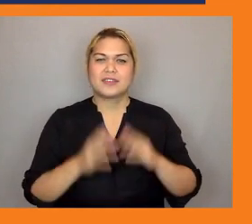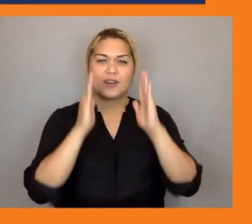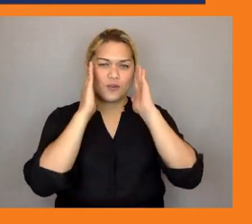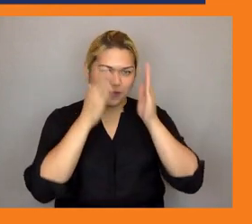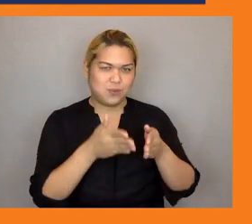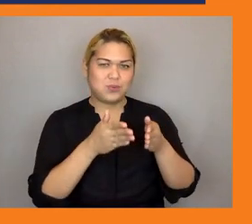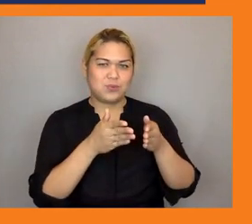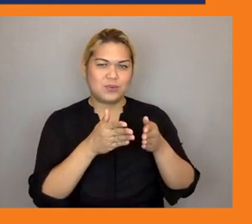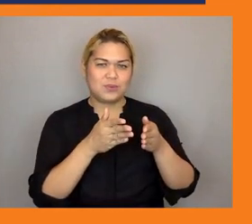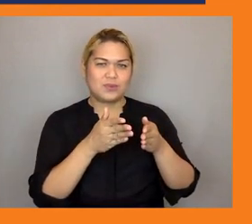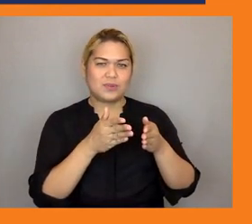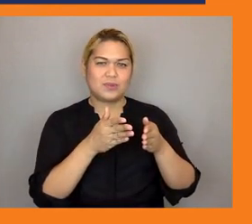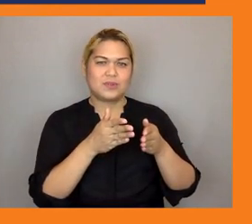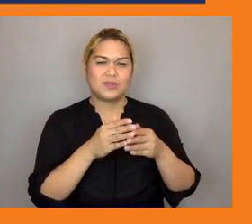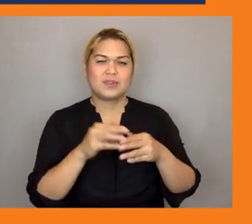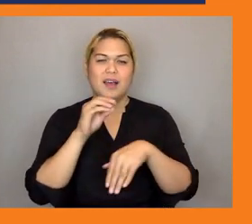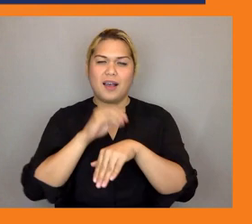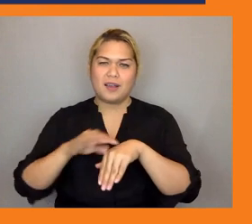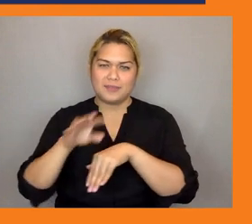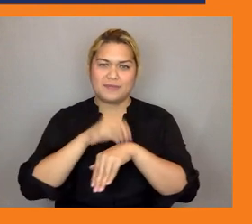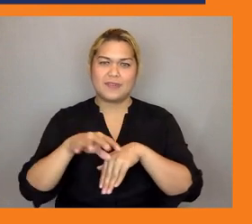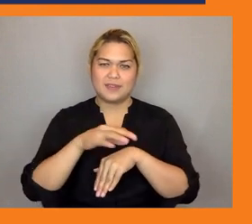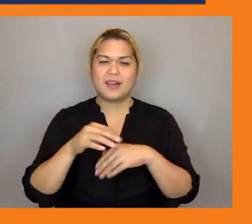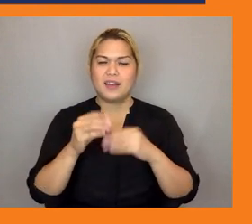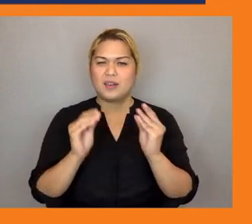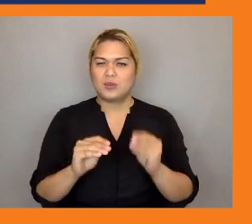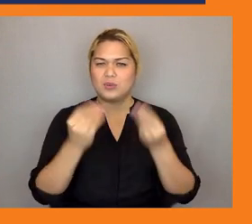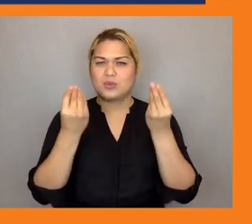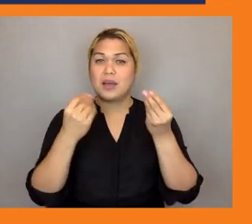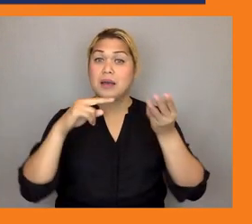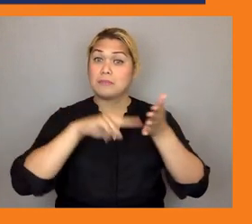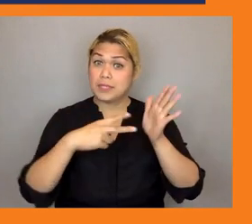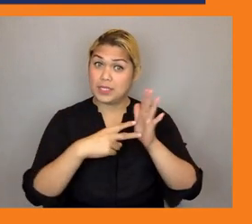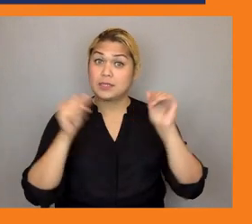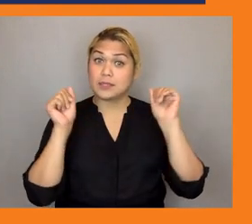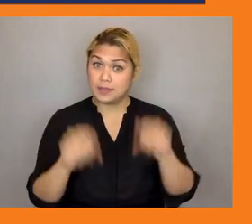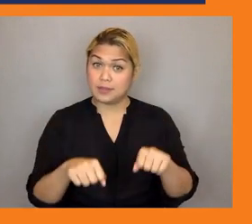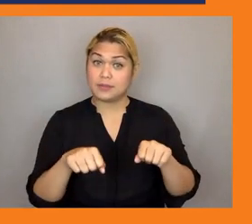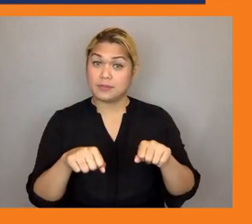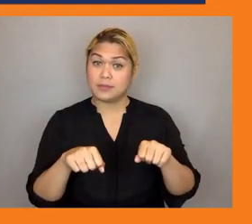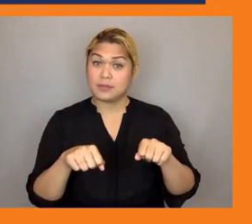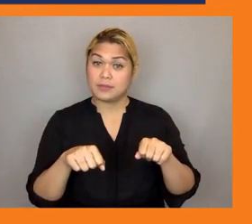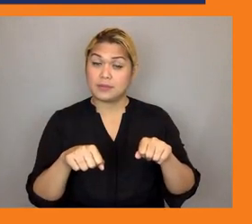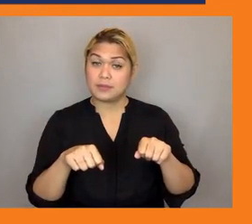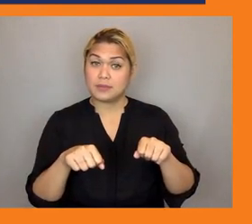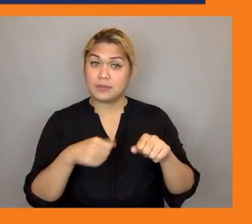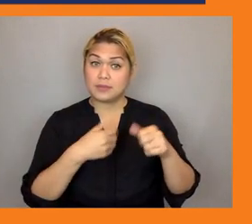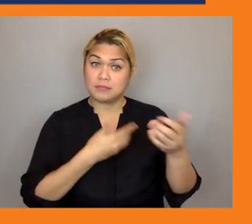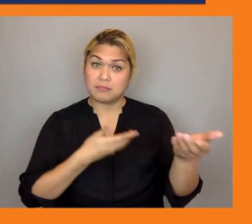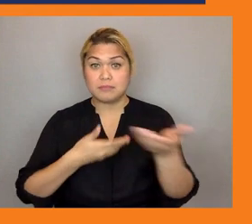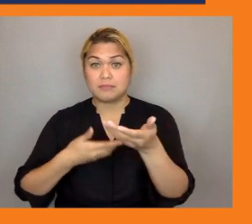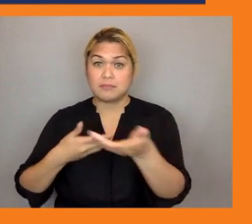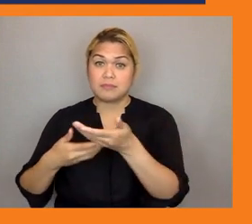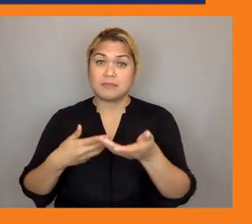opportunities for them to be at the bigger table and then have the environment that's tailored specifically to to their needs and their